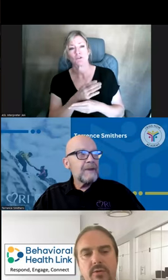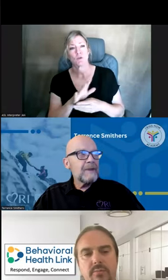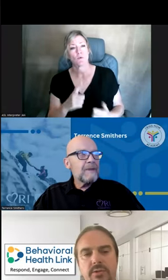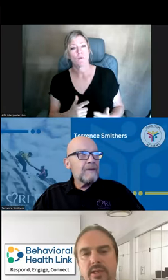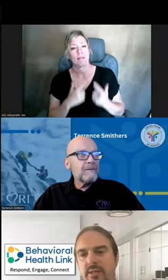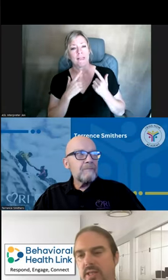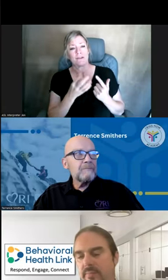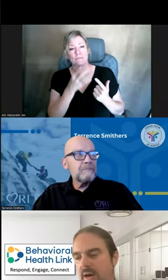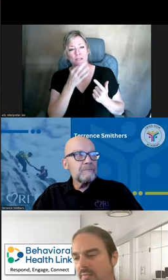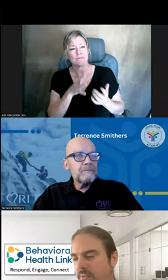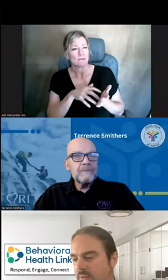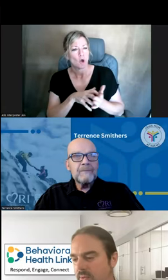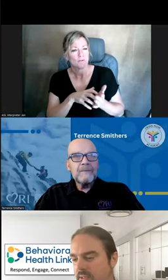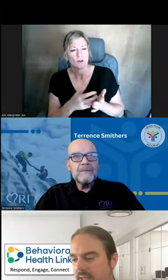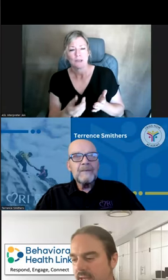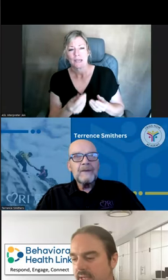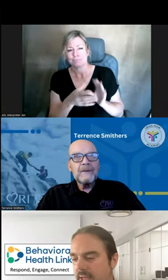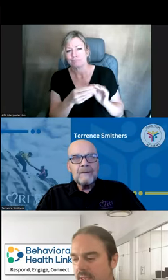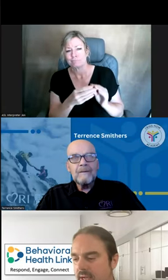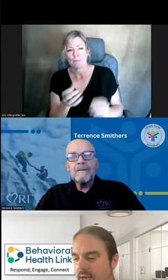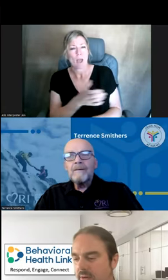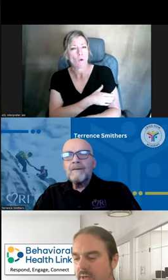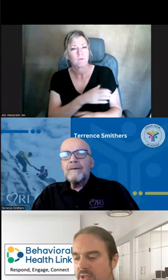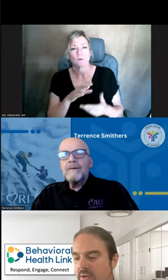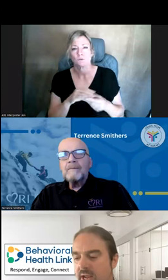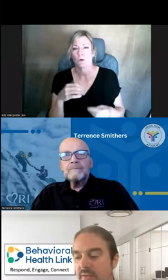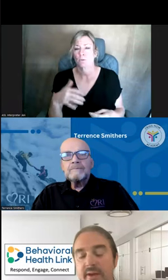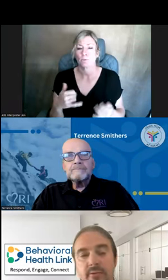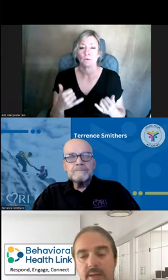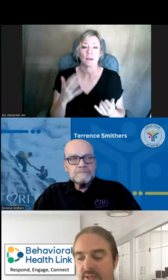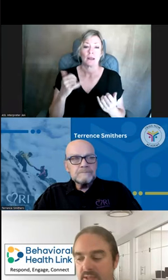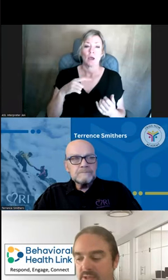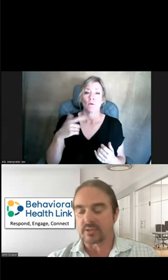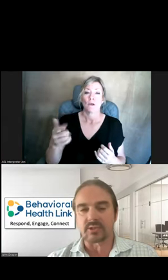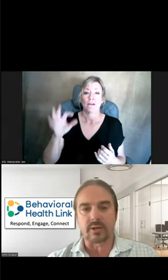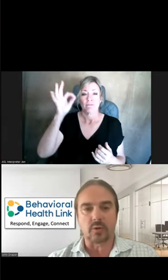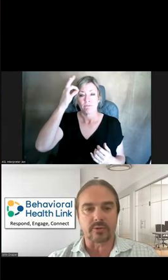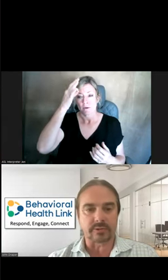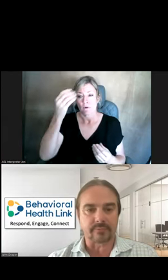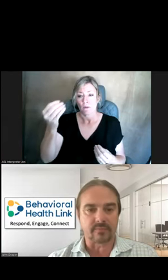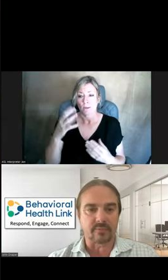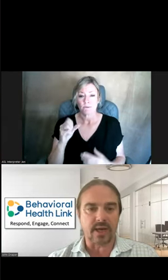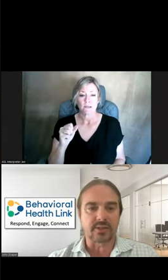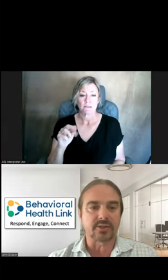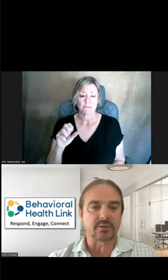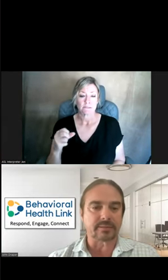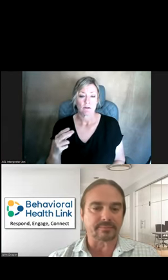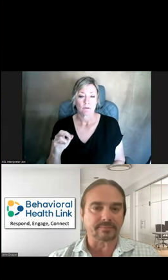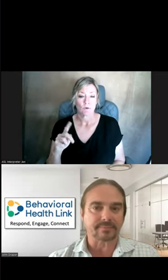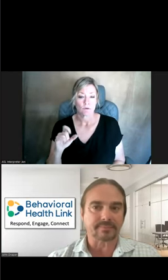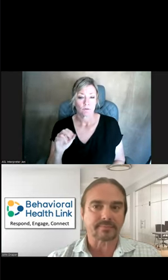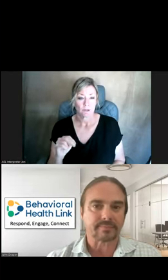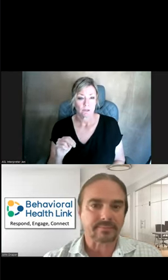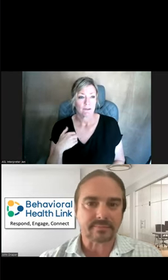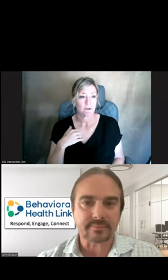and being vulnerable and telling us that powerful story today. We're going to turn now to the federal updates. Sarah Corcoran from Guide Consulting.